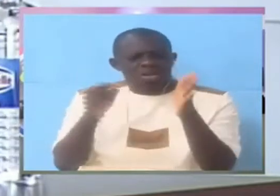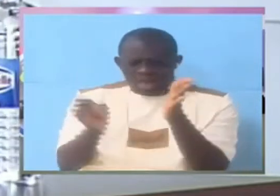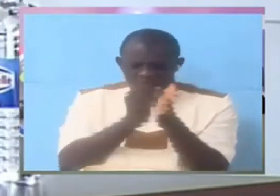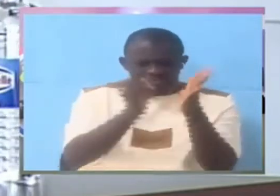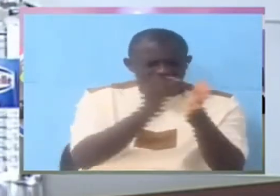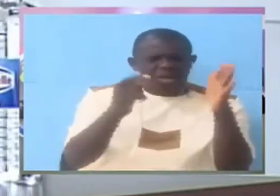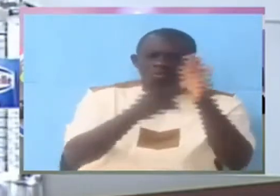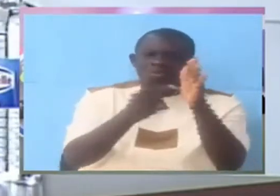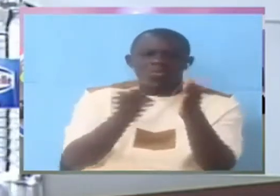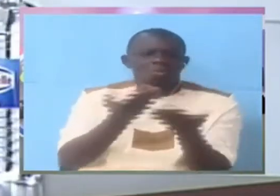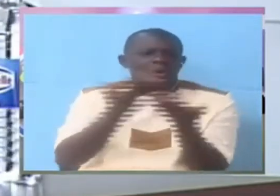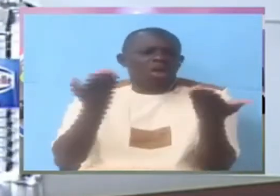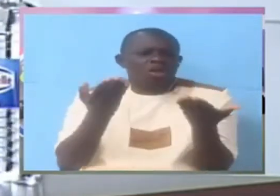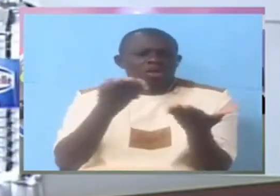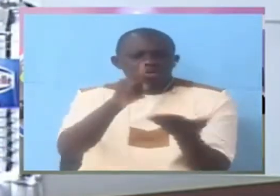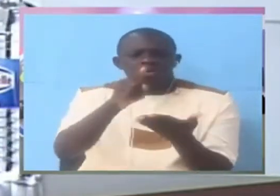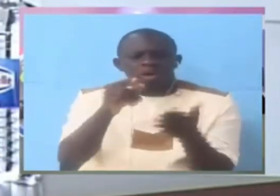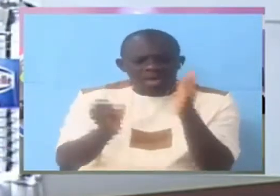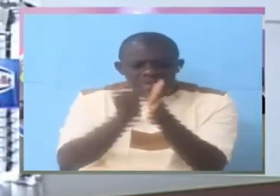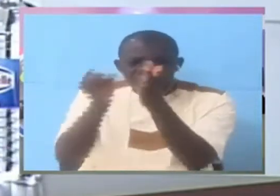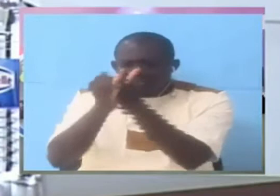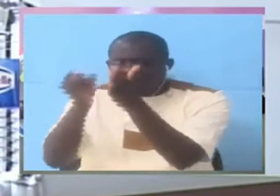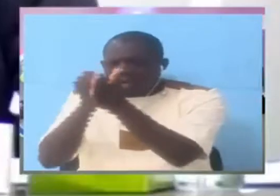Why are you investigating what happened in the past?